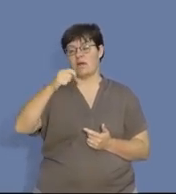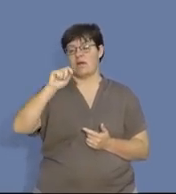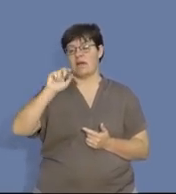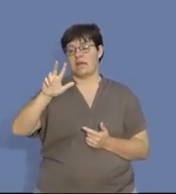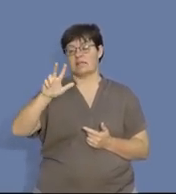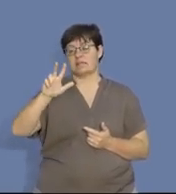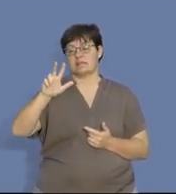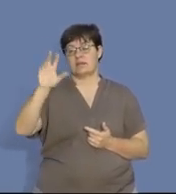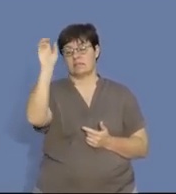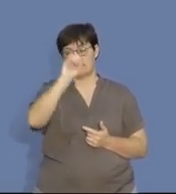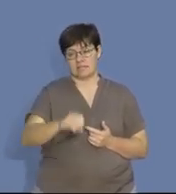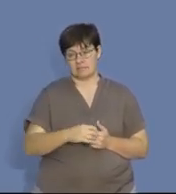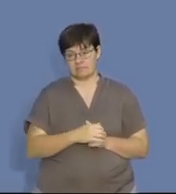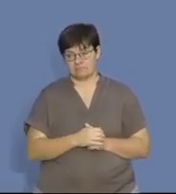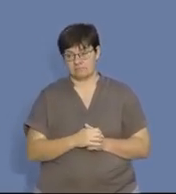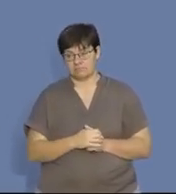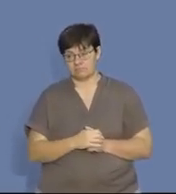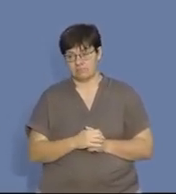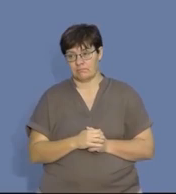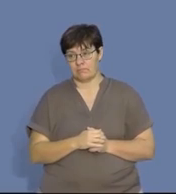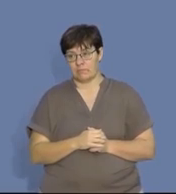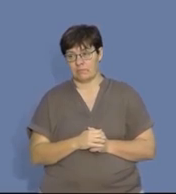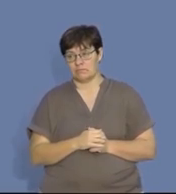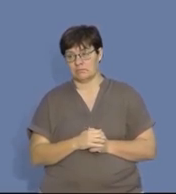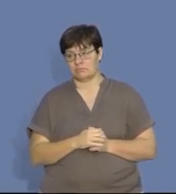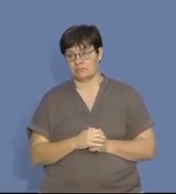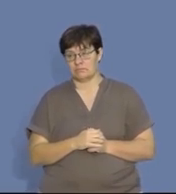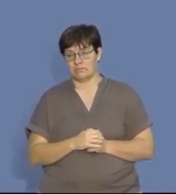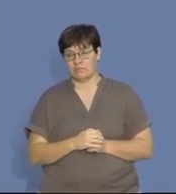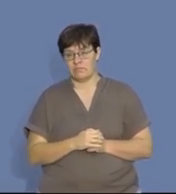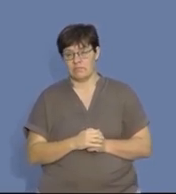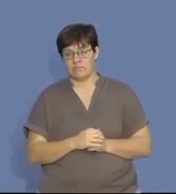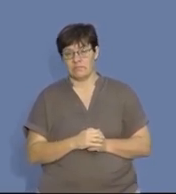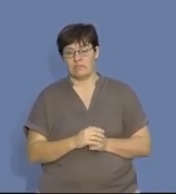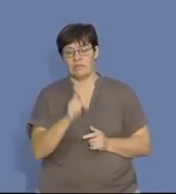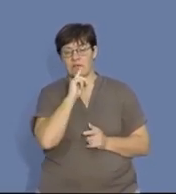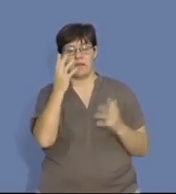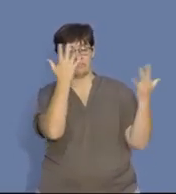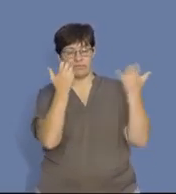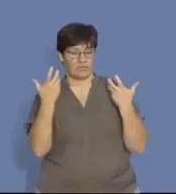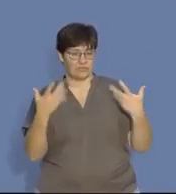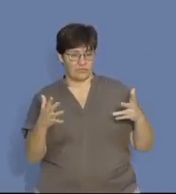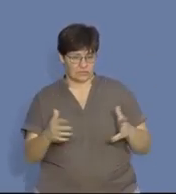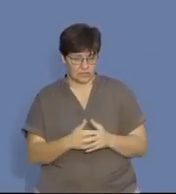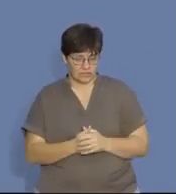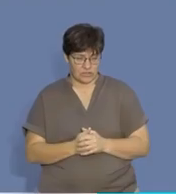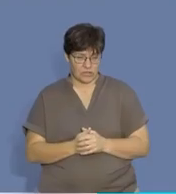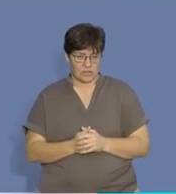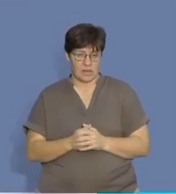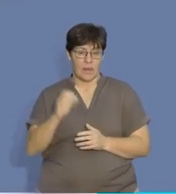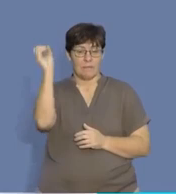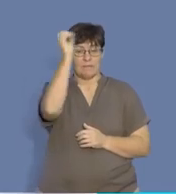,8%. Okay. Right. So, obviously, we've done the calculation. We